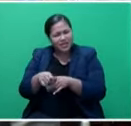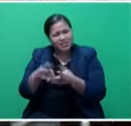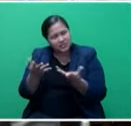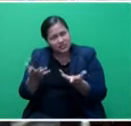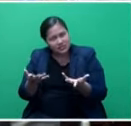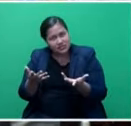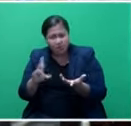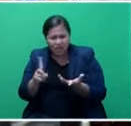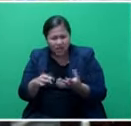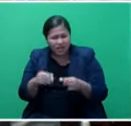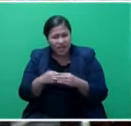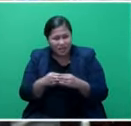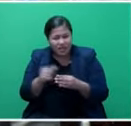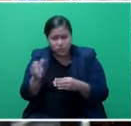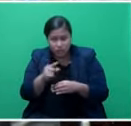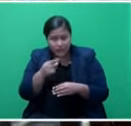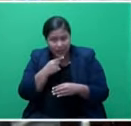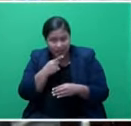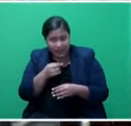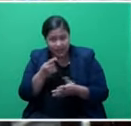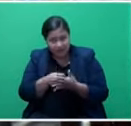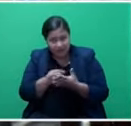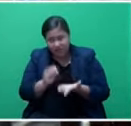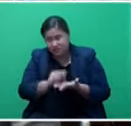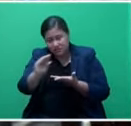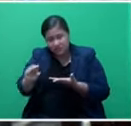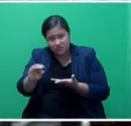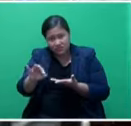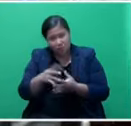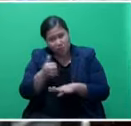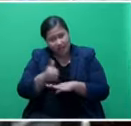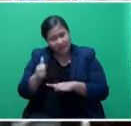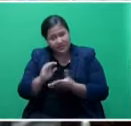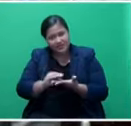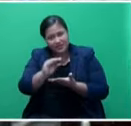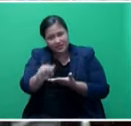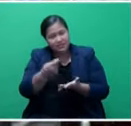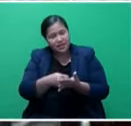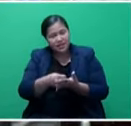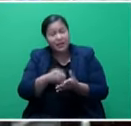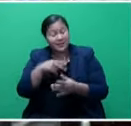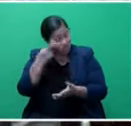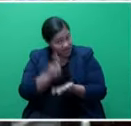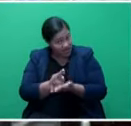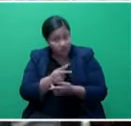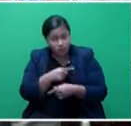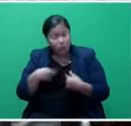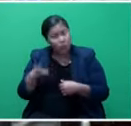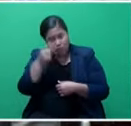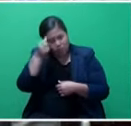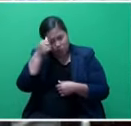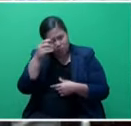he means is that banks should be lending money to people as opposed to government lending money. The reality is, as we all know, that banks,